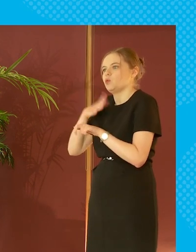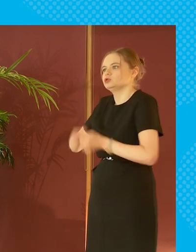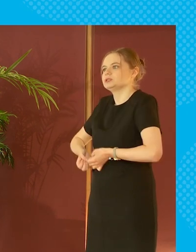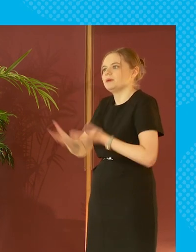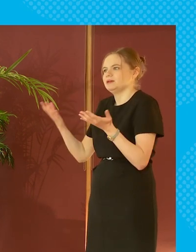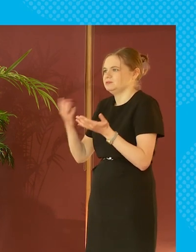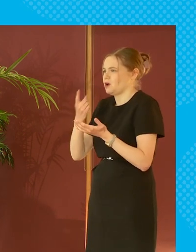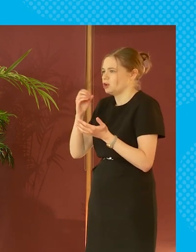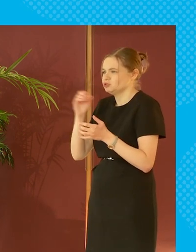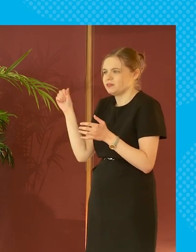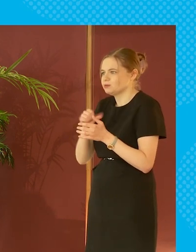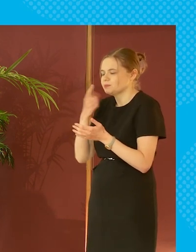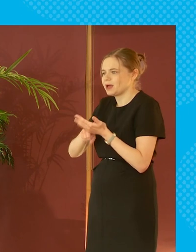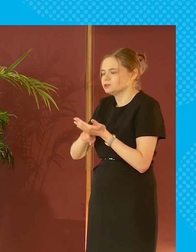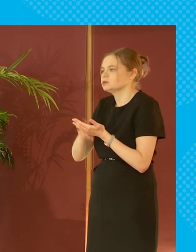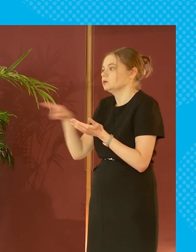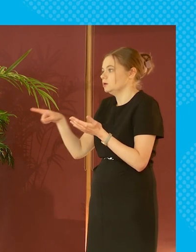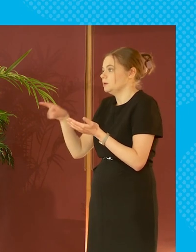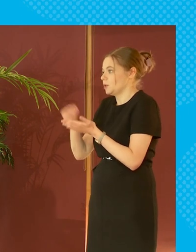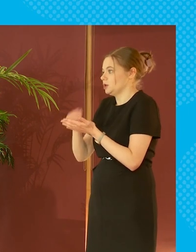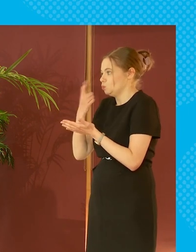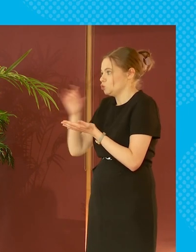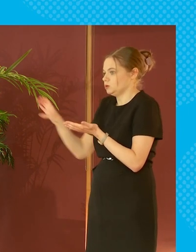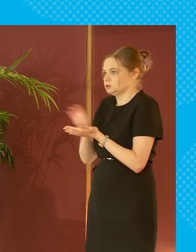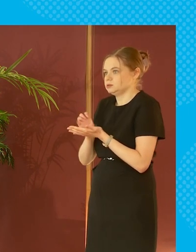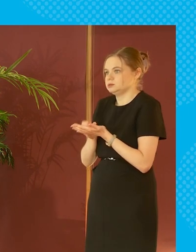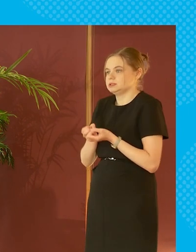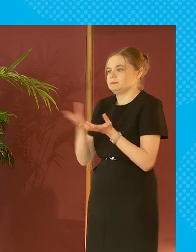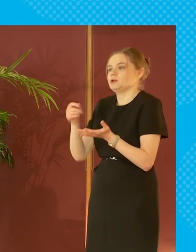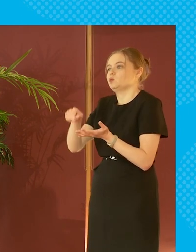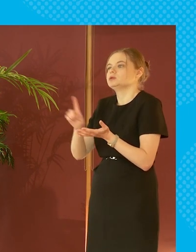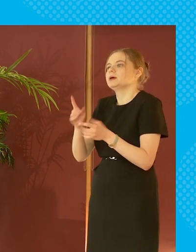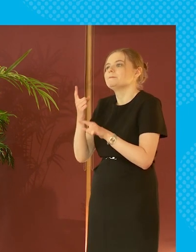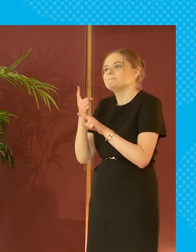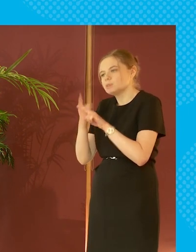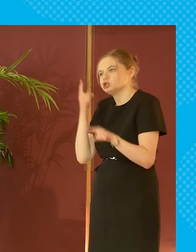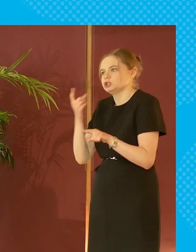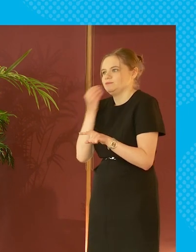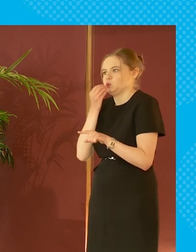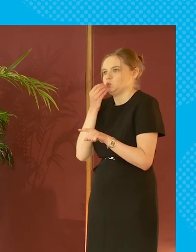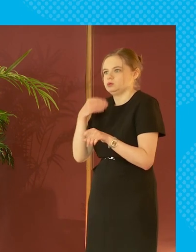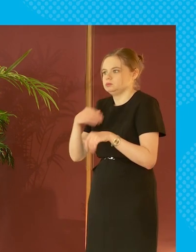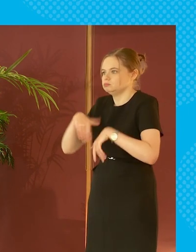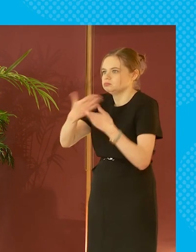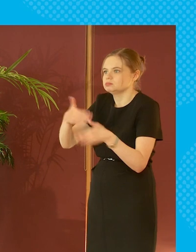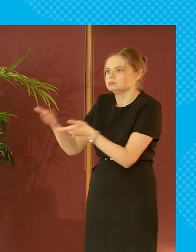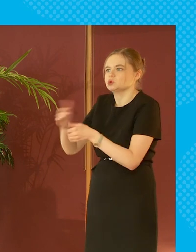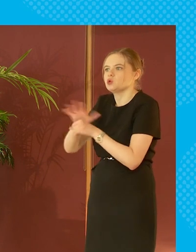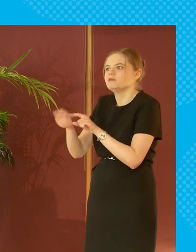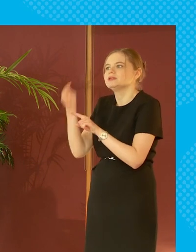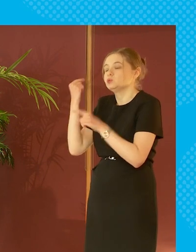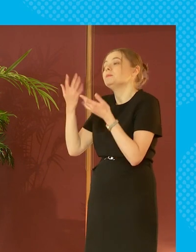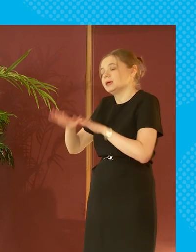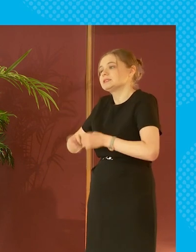hundreds of thousands of pounds we could have spent that money on providing emergency food aid during covid now we spent quite a